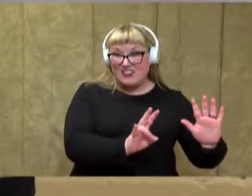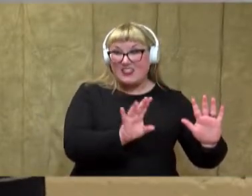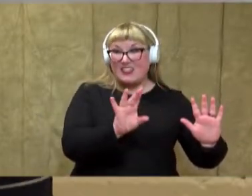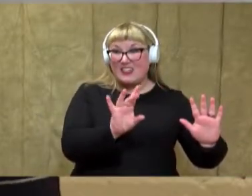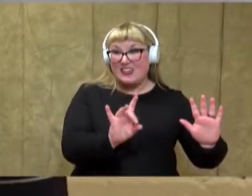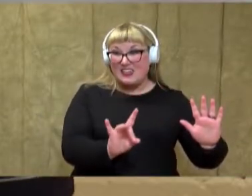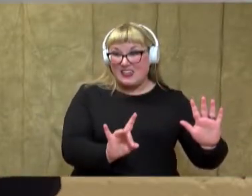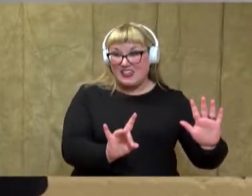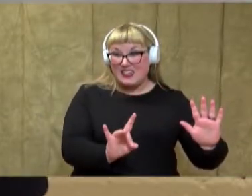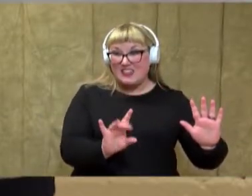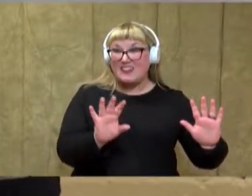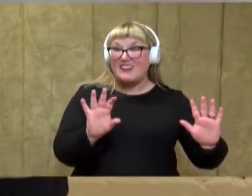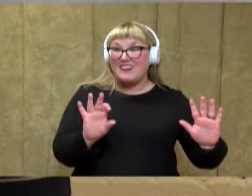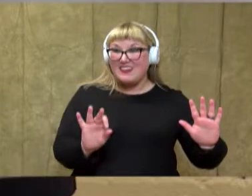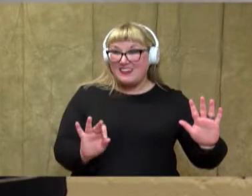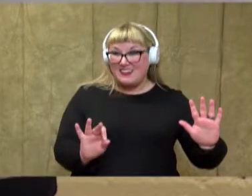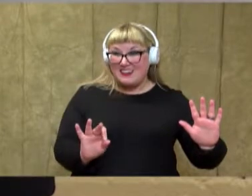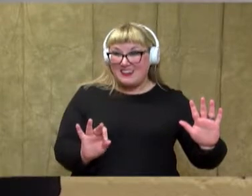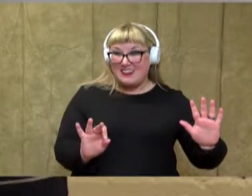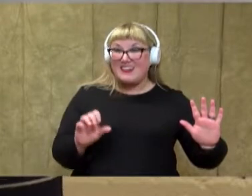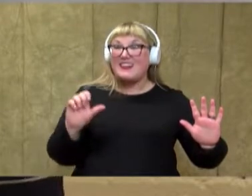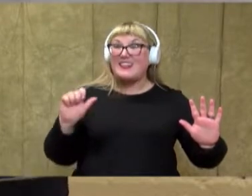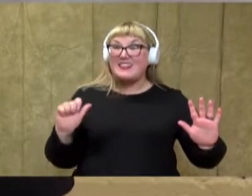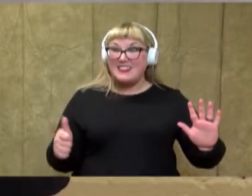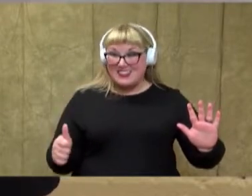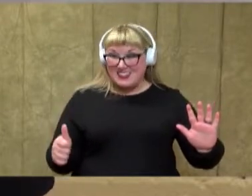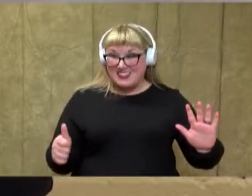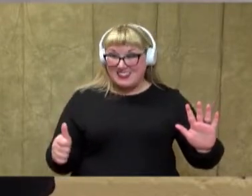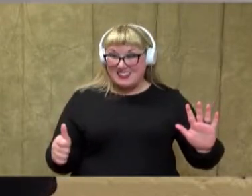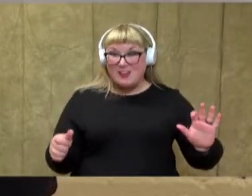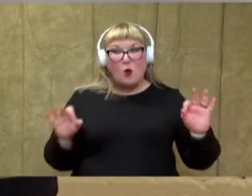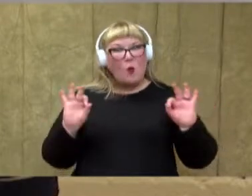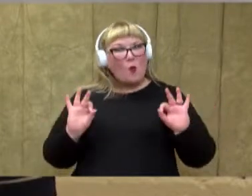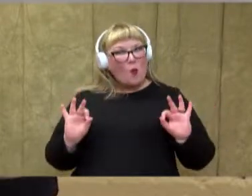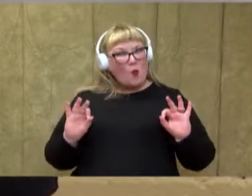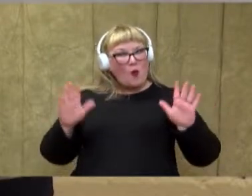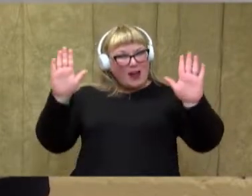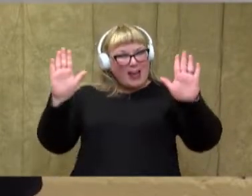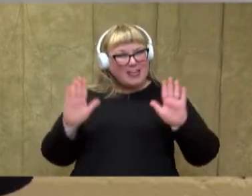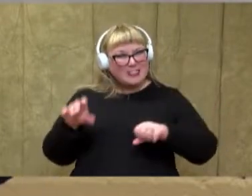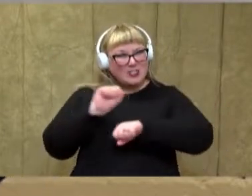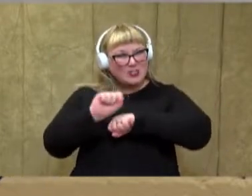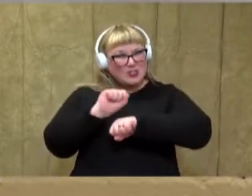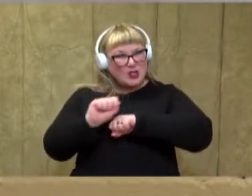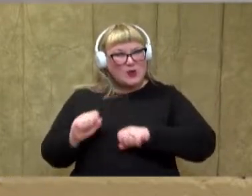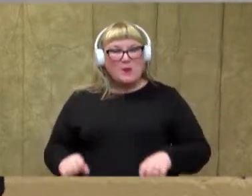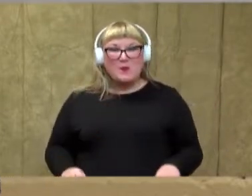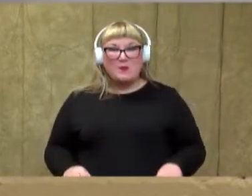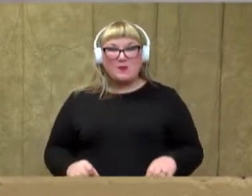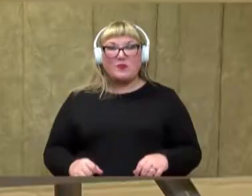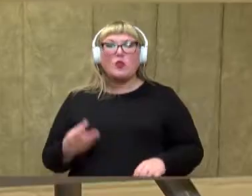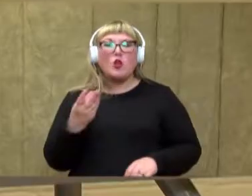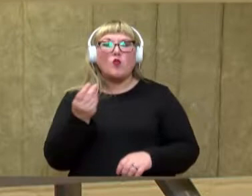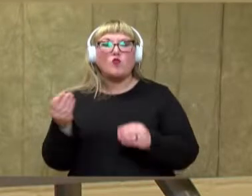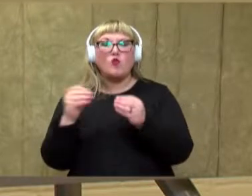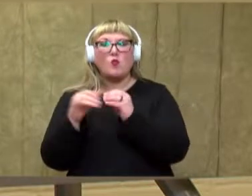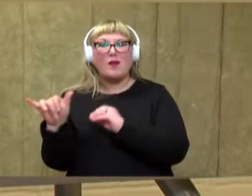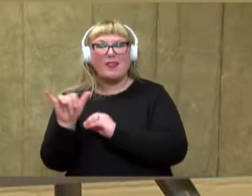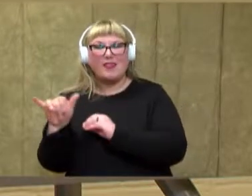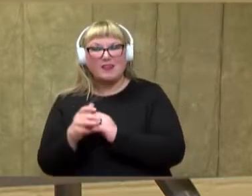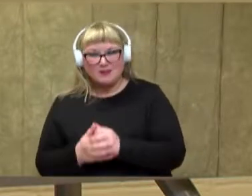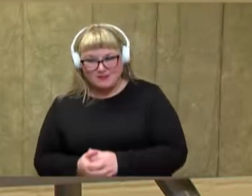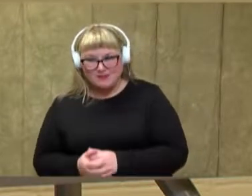seven, eight, nine, ten. Excellent job. All right, let's do a few more like that.